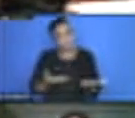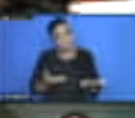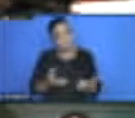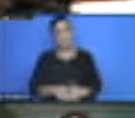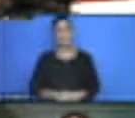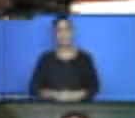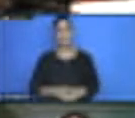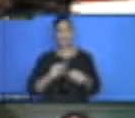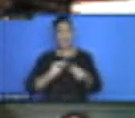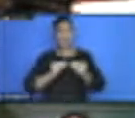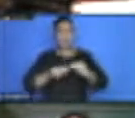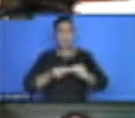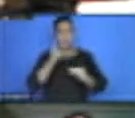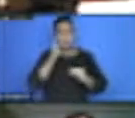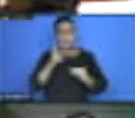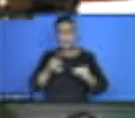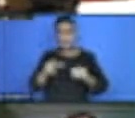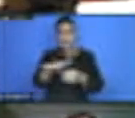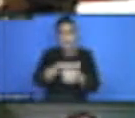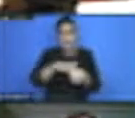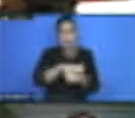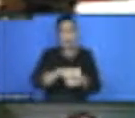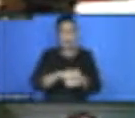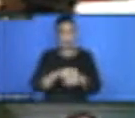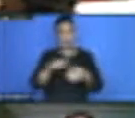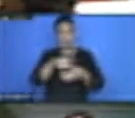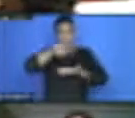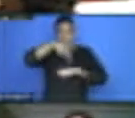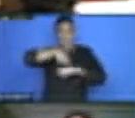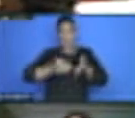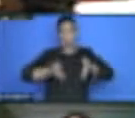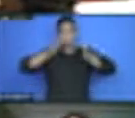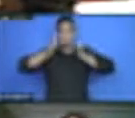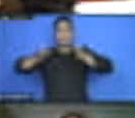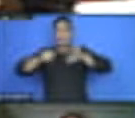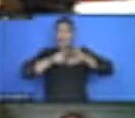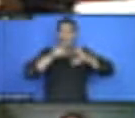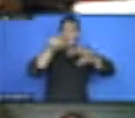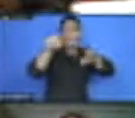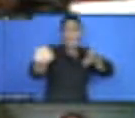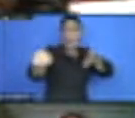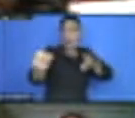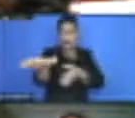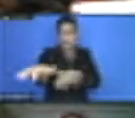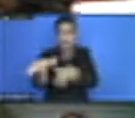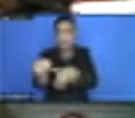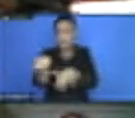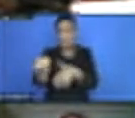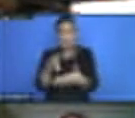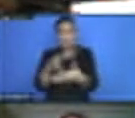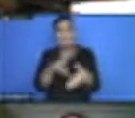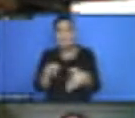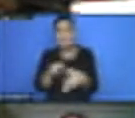people in the rural areas. People are migrating from the rural areas to urban areas